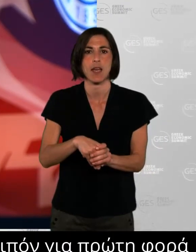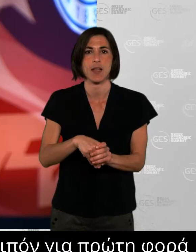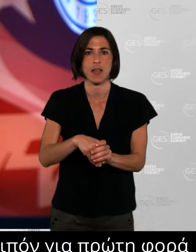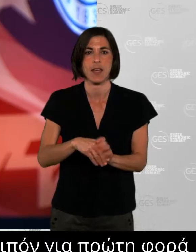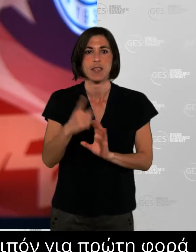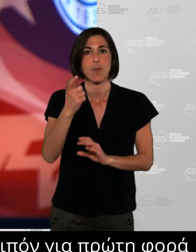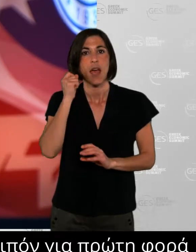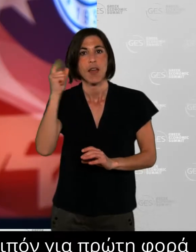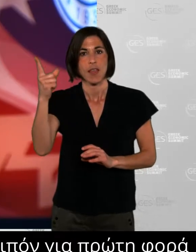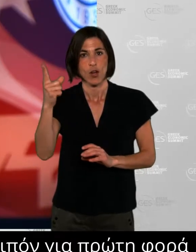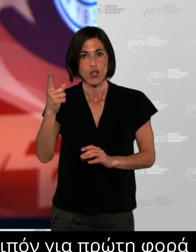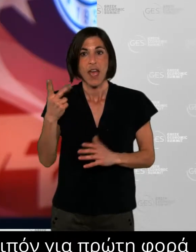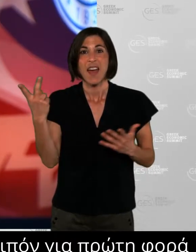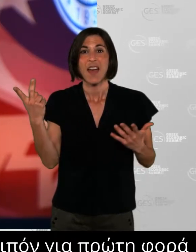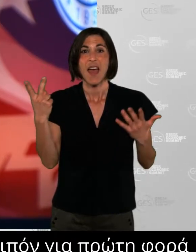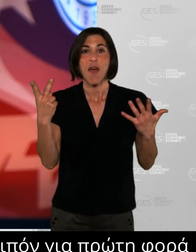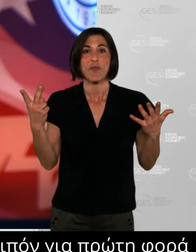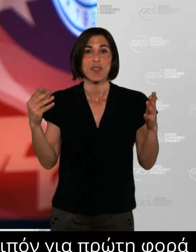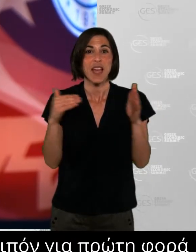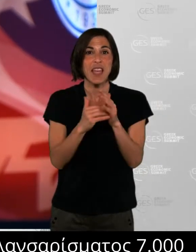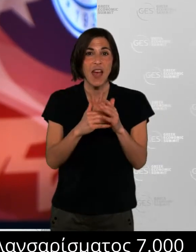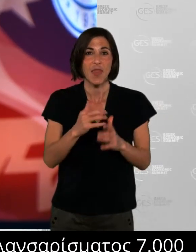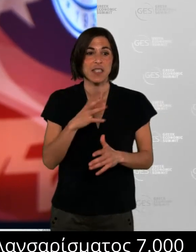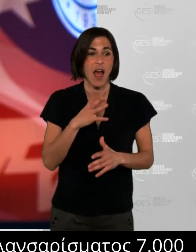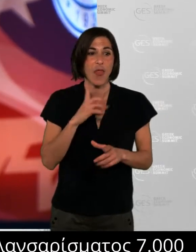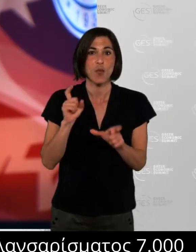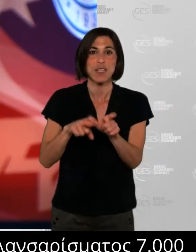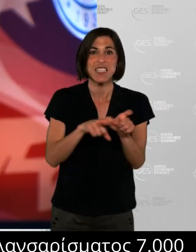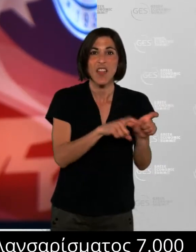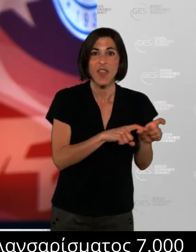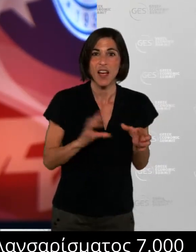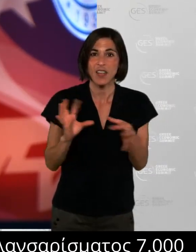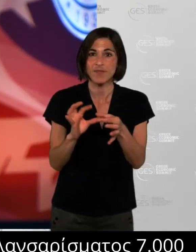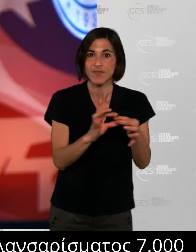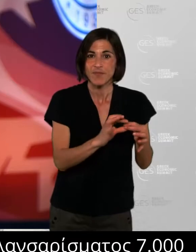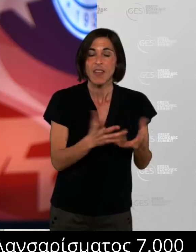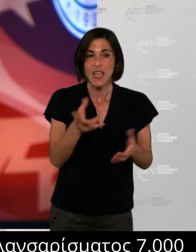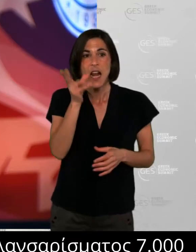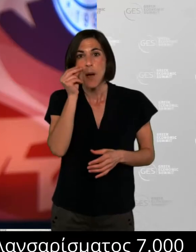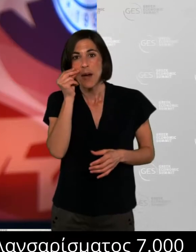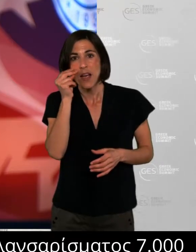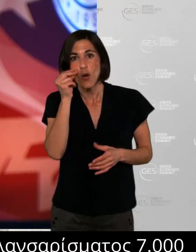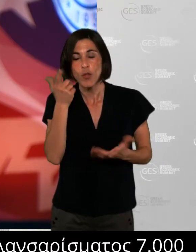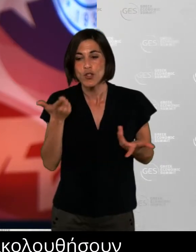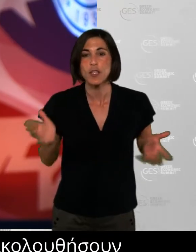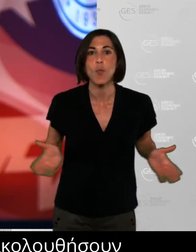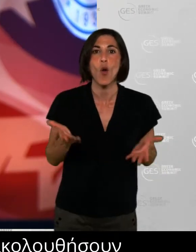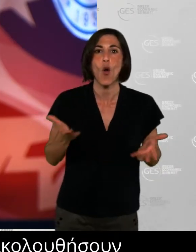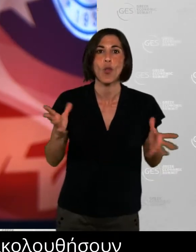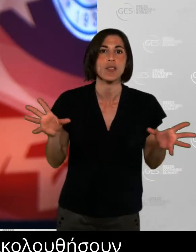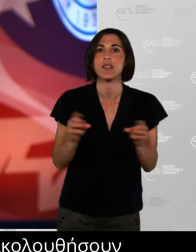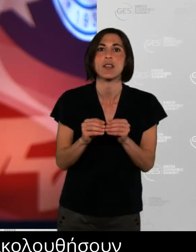we not only launched them as you know phrases or just